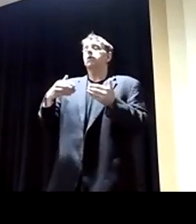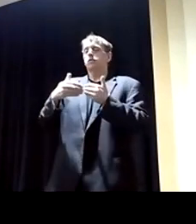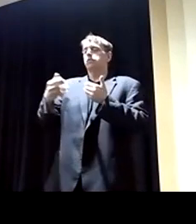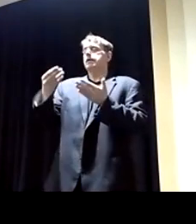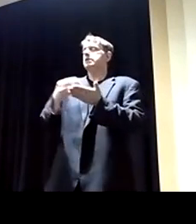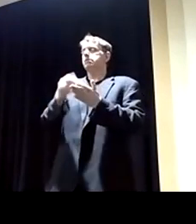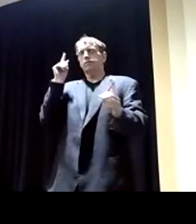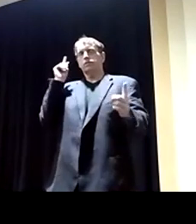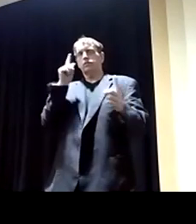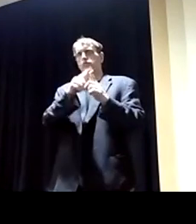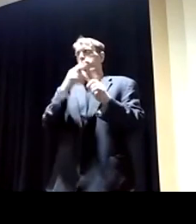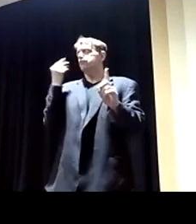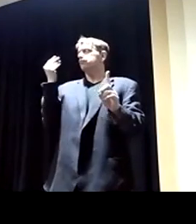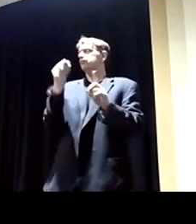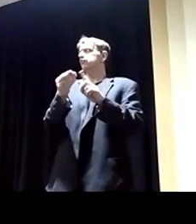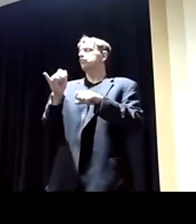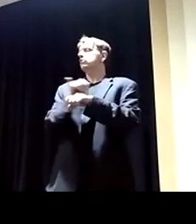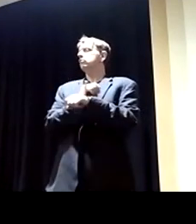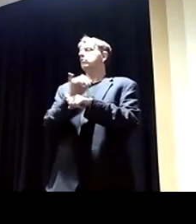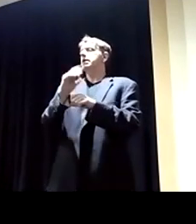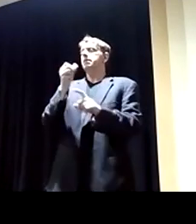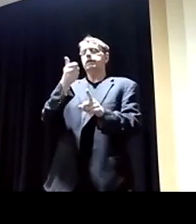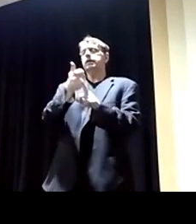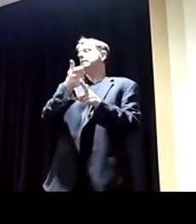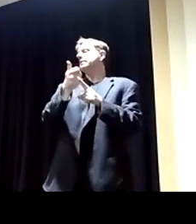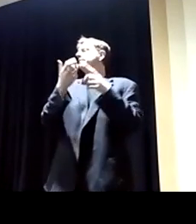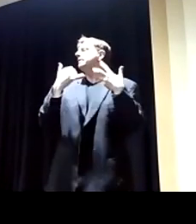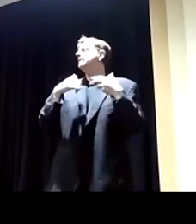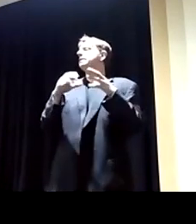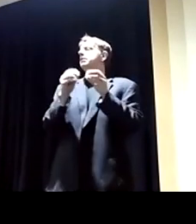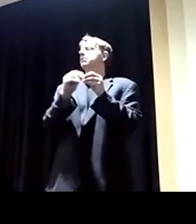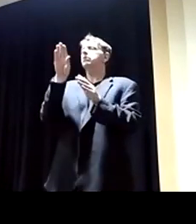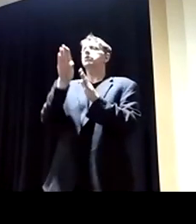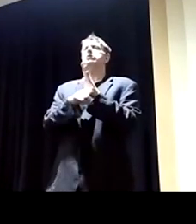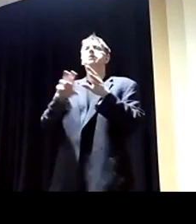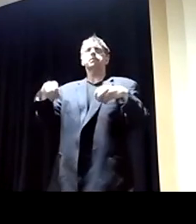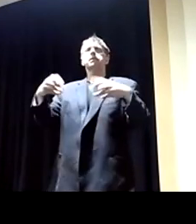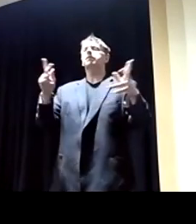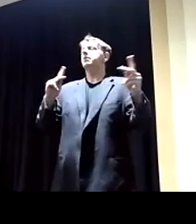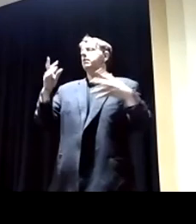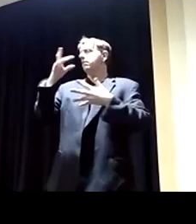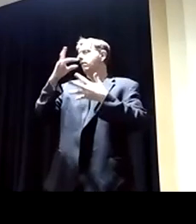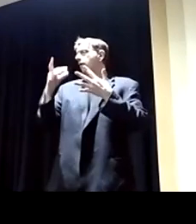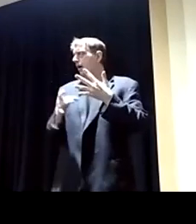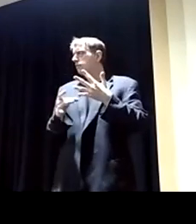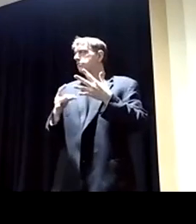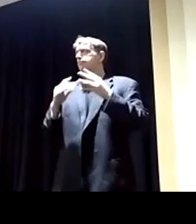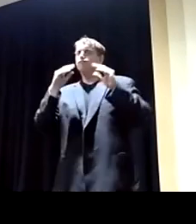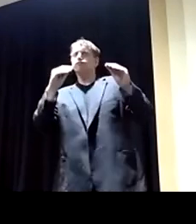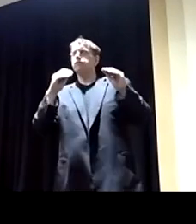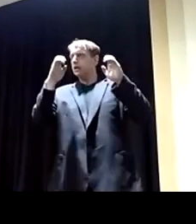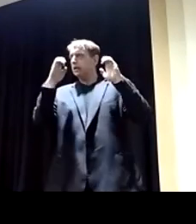of which private is still cheaper. So giving people options and educating them a little bit,